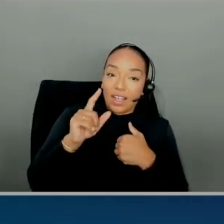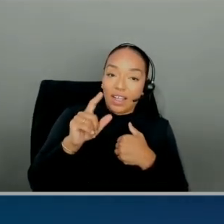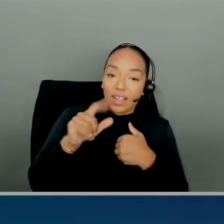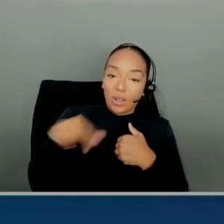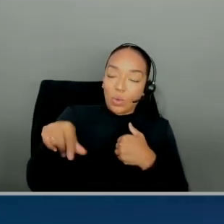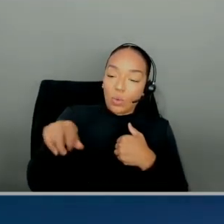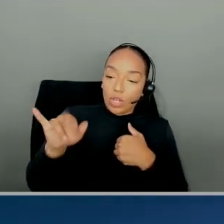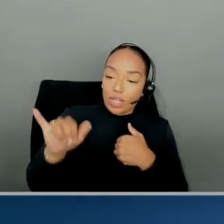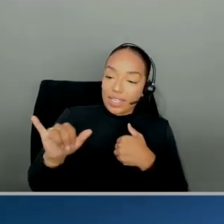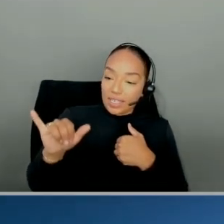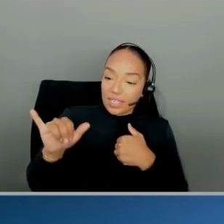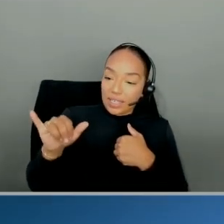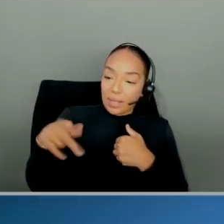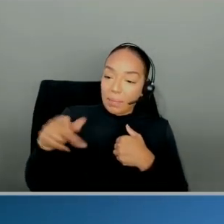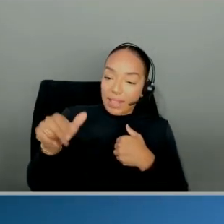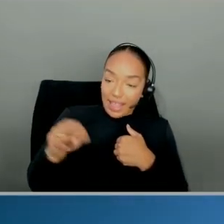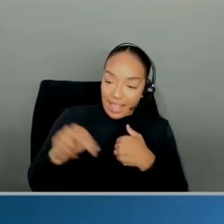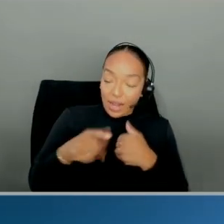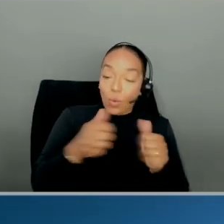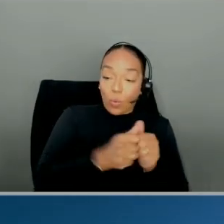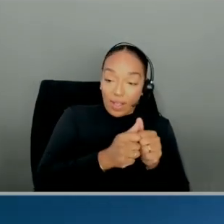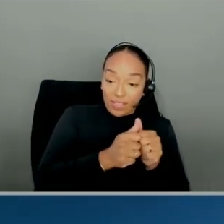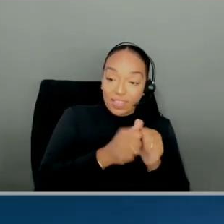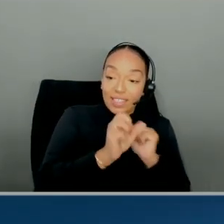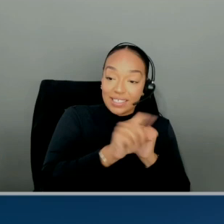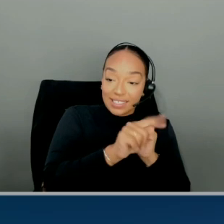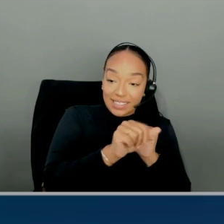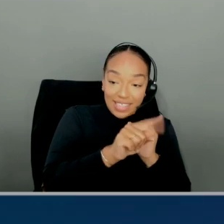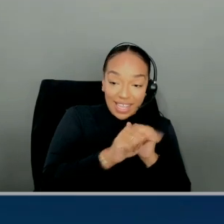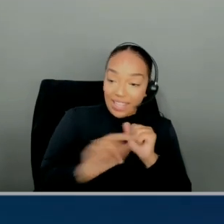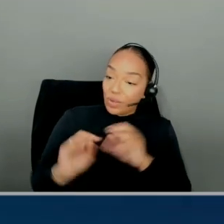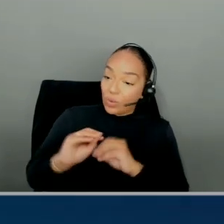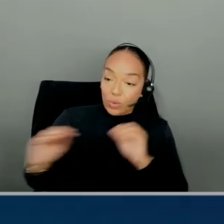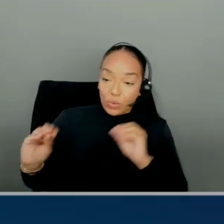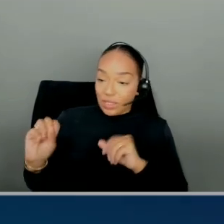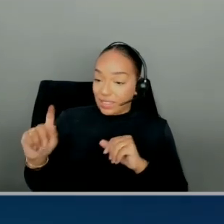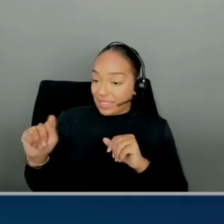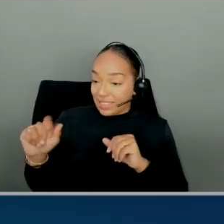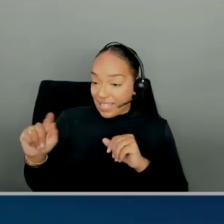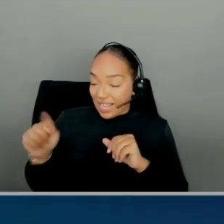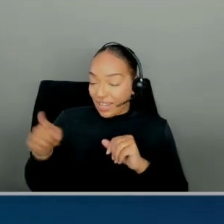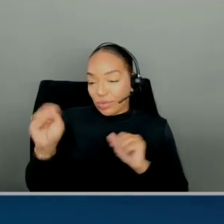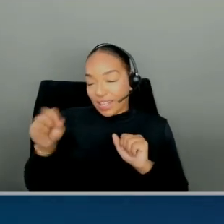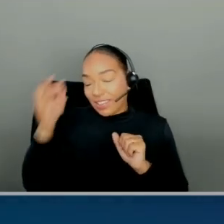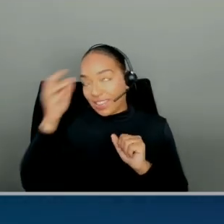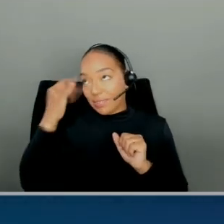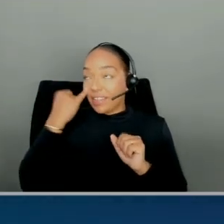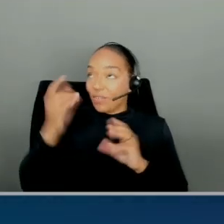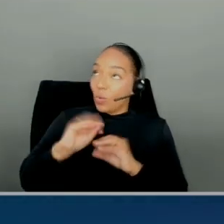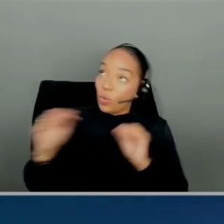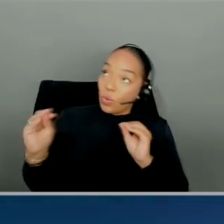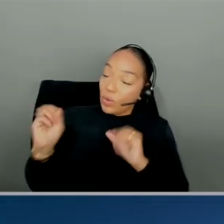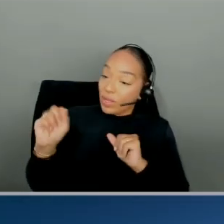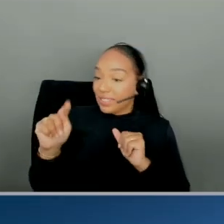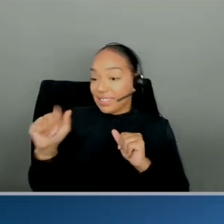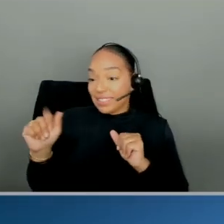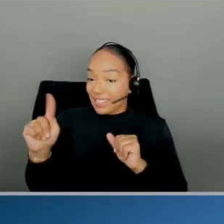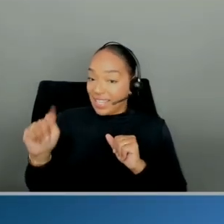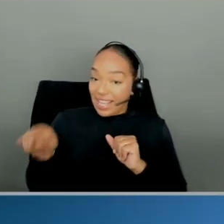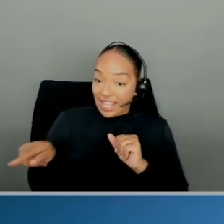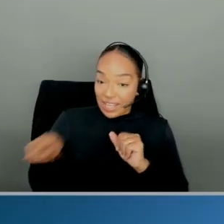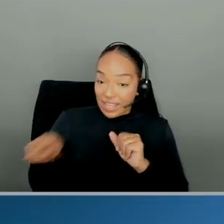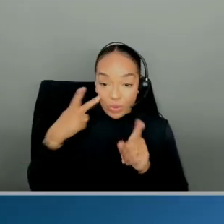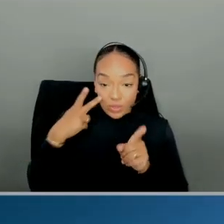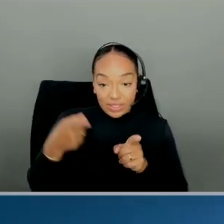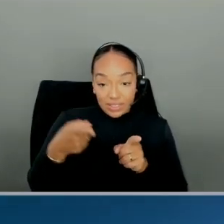is for stats. One of the easier way to think about it is, if it's no stats, right? If I just want to look at it as a graph. Oh, that's a nice toggle.